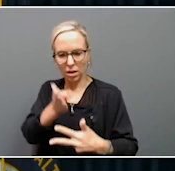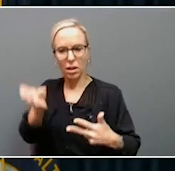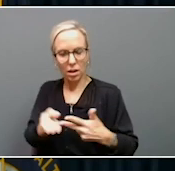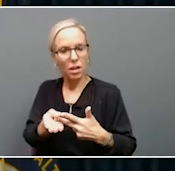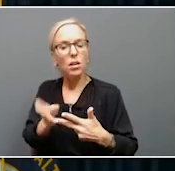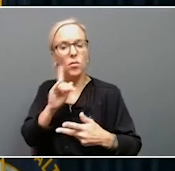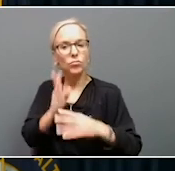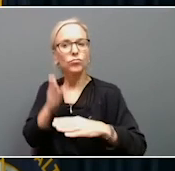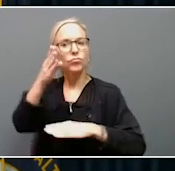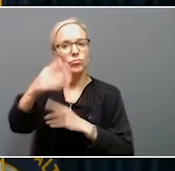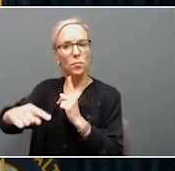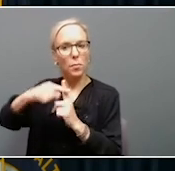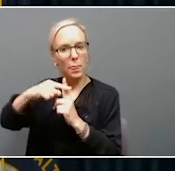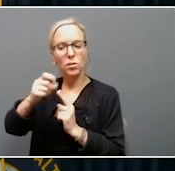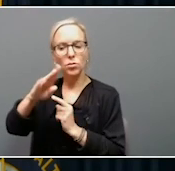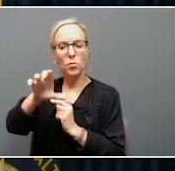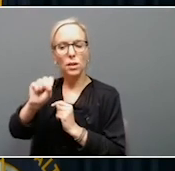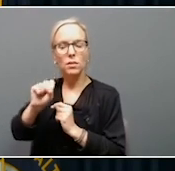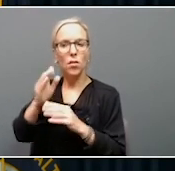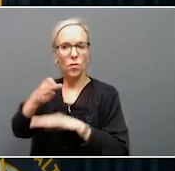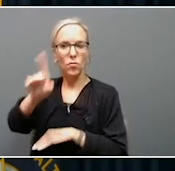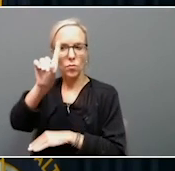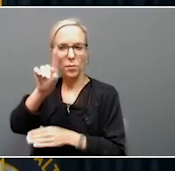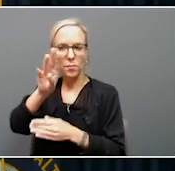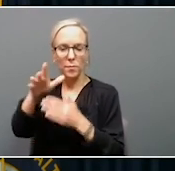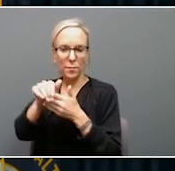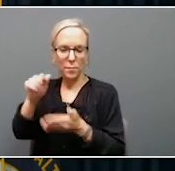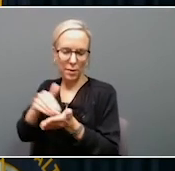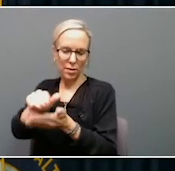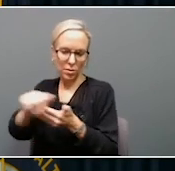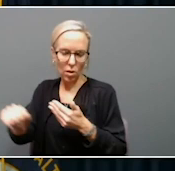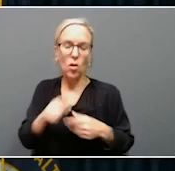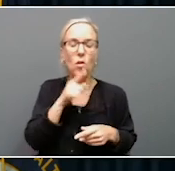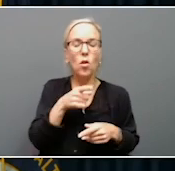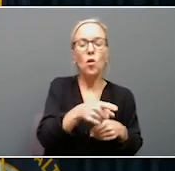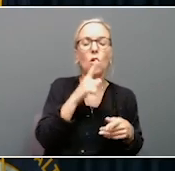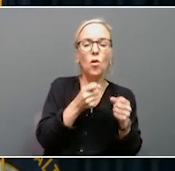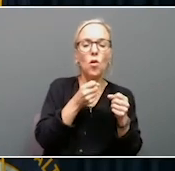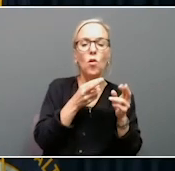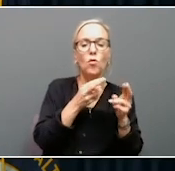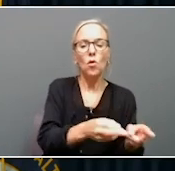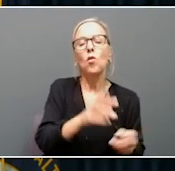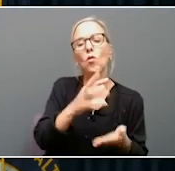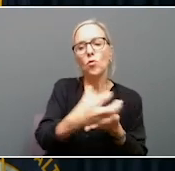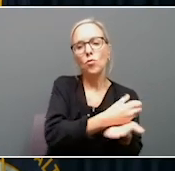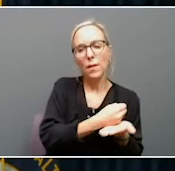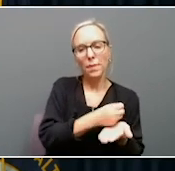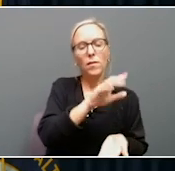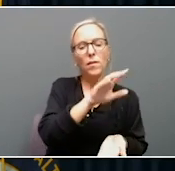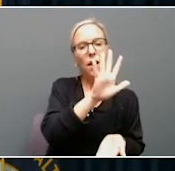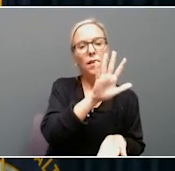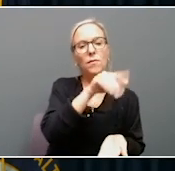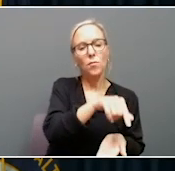billion. Road revenues totaled $1.75 billion. That's for the road fund. That's a 4